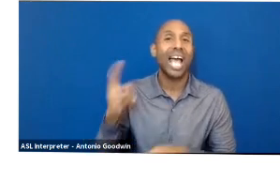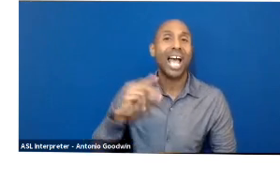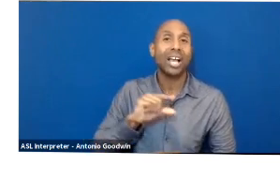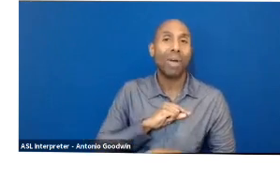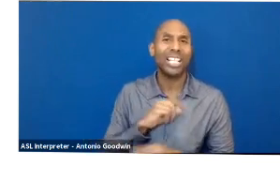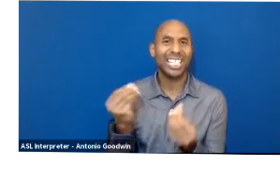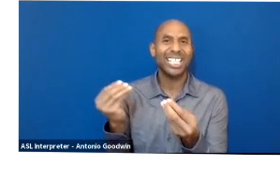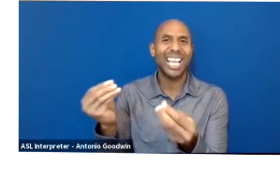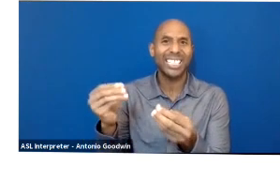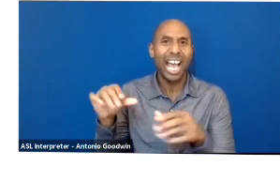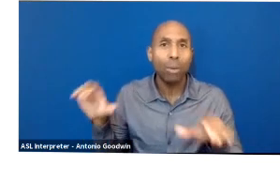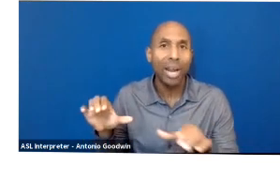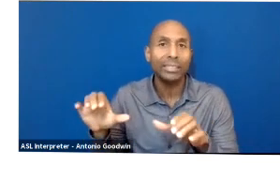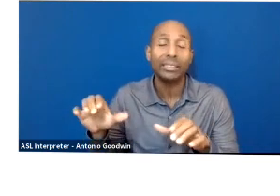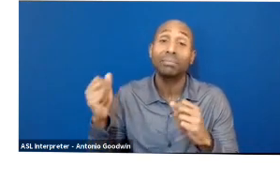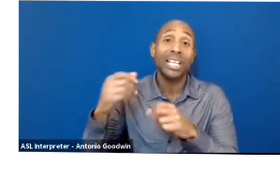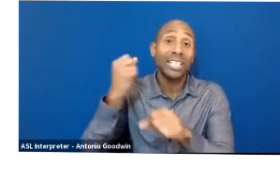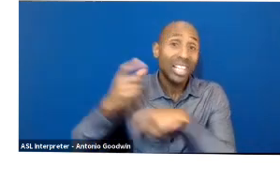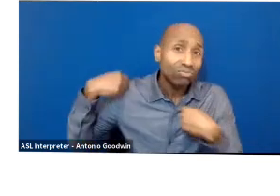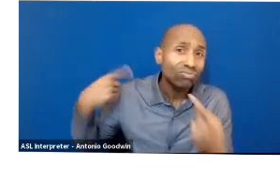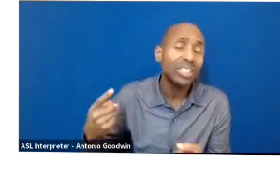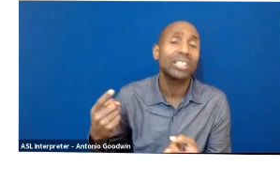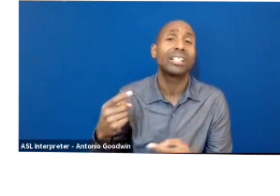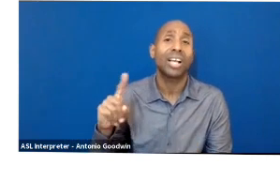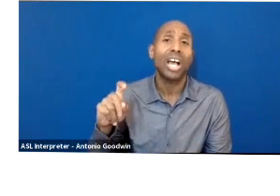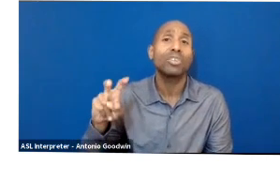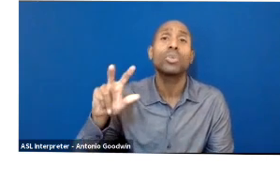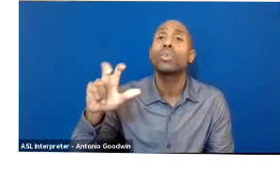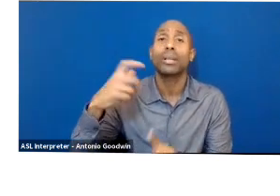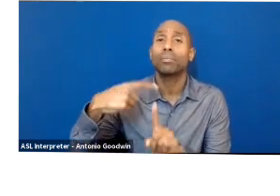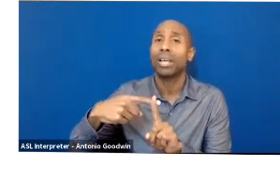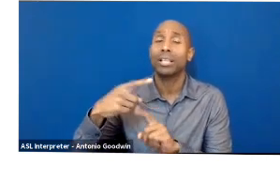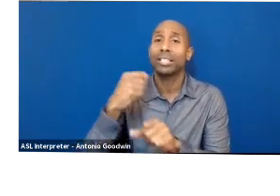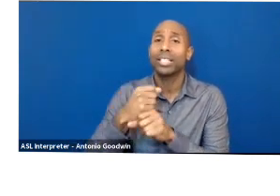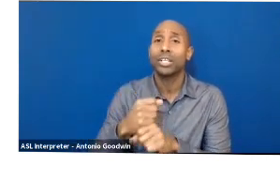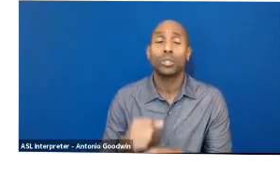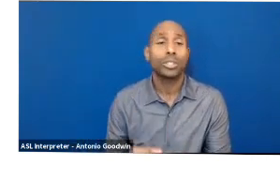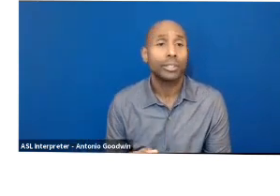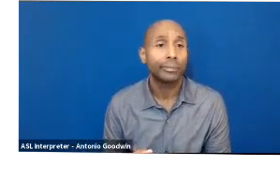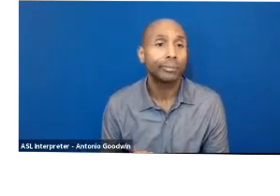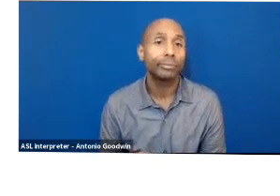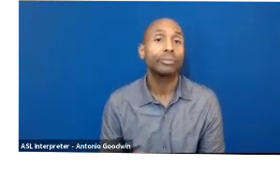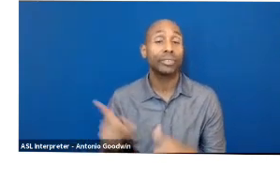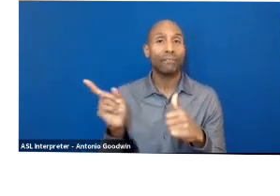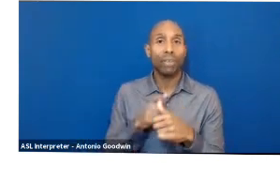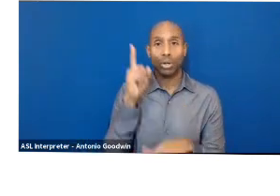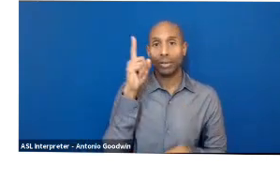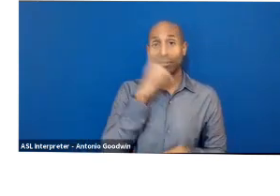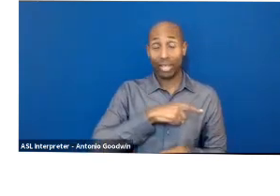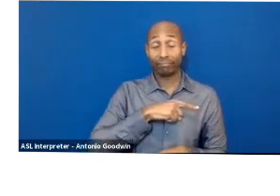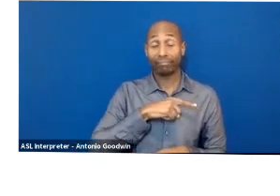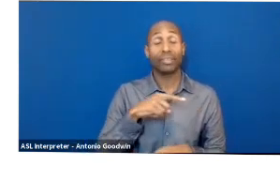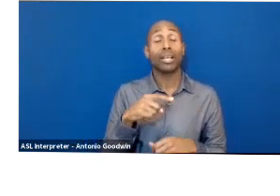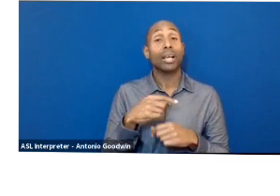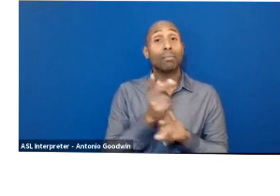actually, when we think about imitation or counterfeit, the first counterfeit products were actually